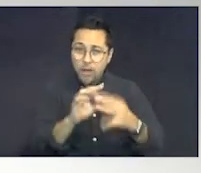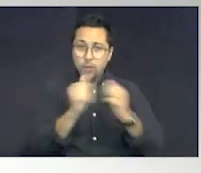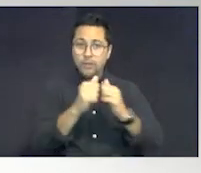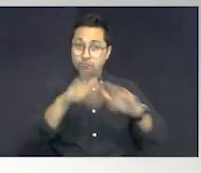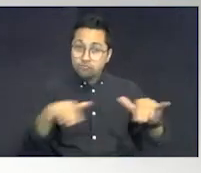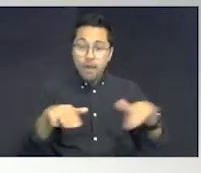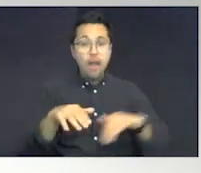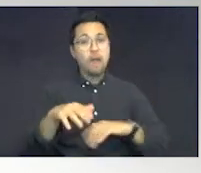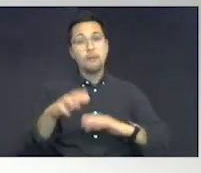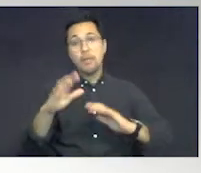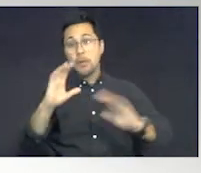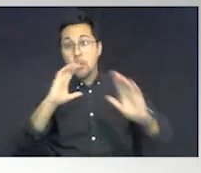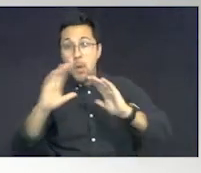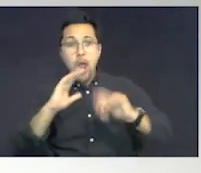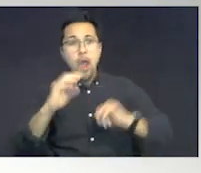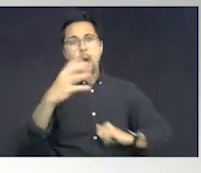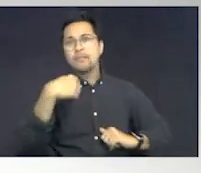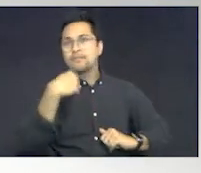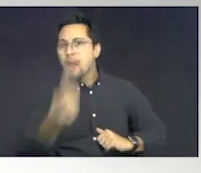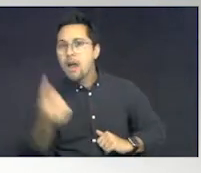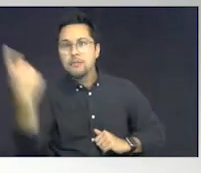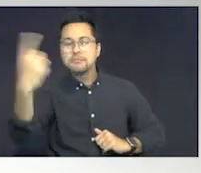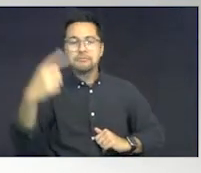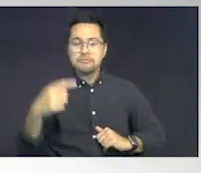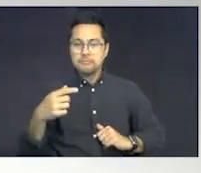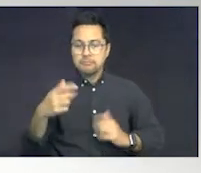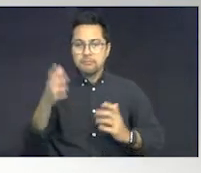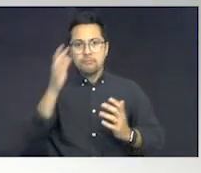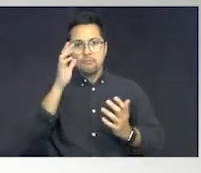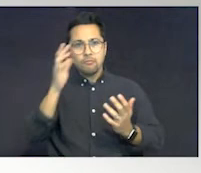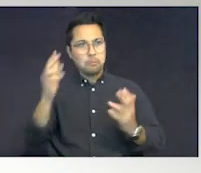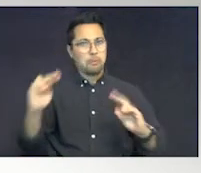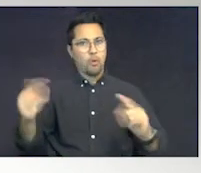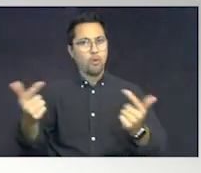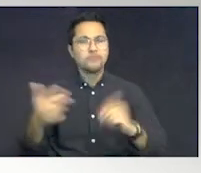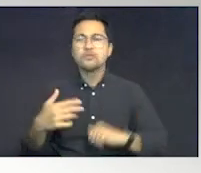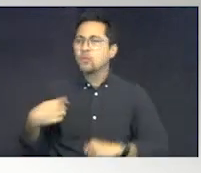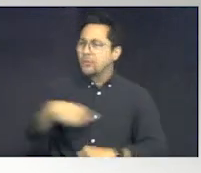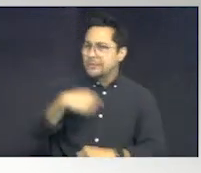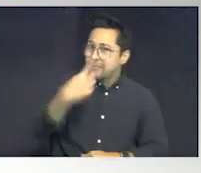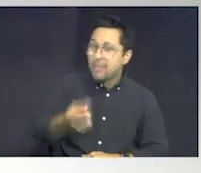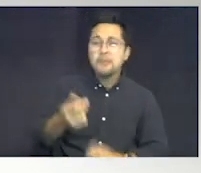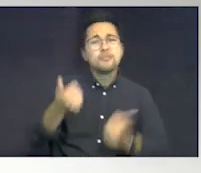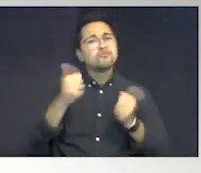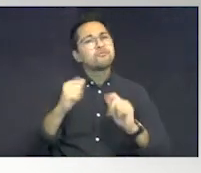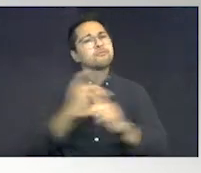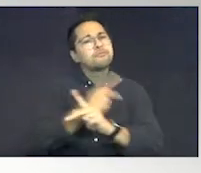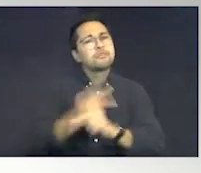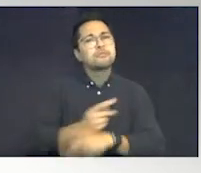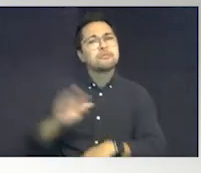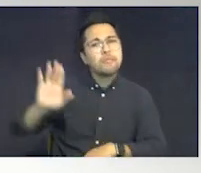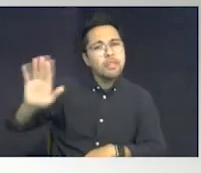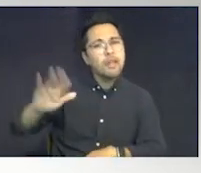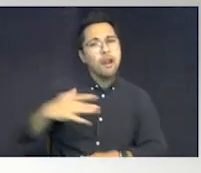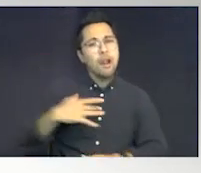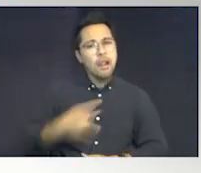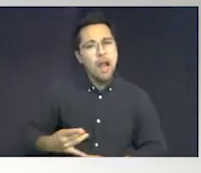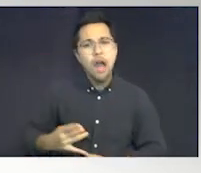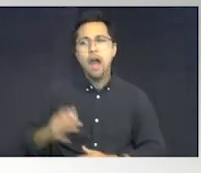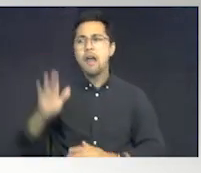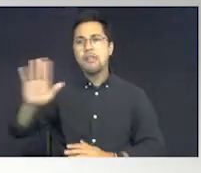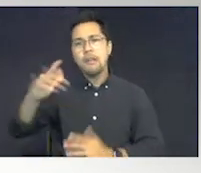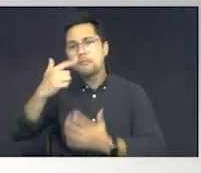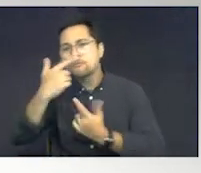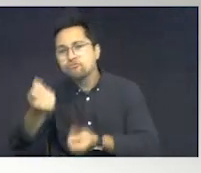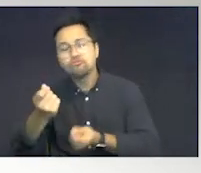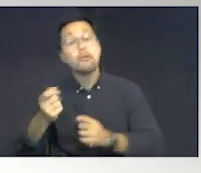communicating or speaking to them is not going to be good. So we are telling them, try to find the likes, try to find the interest, and use